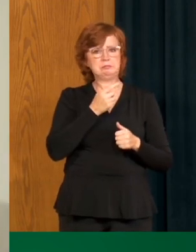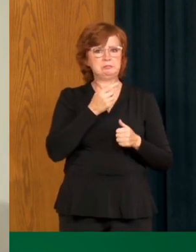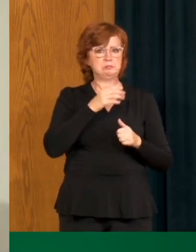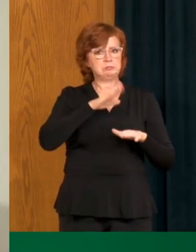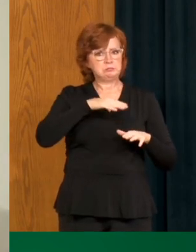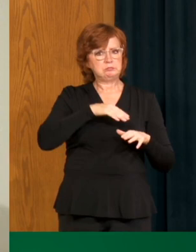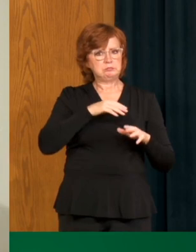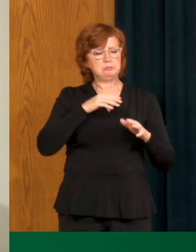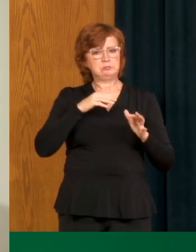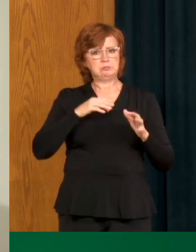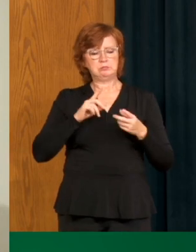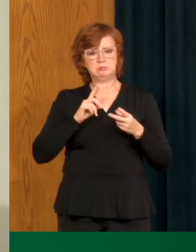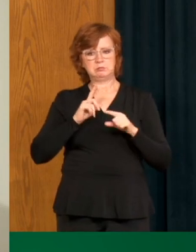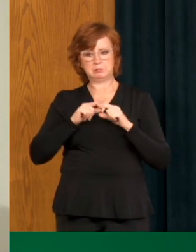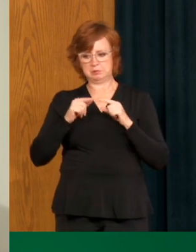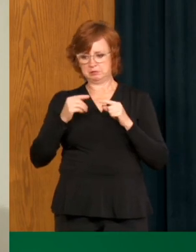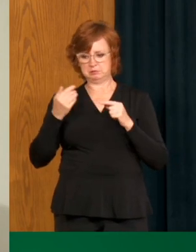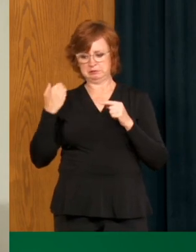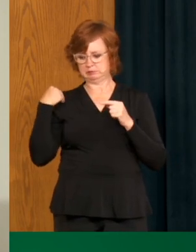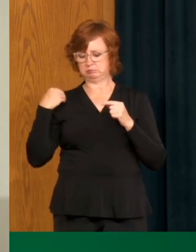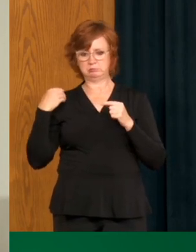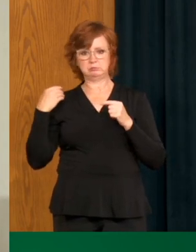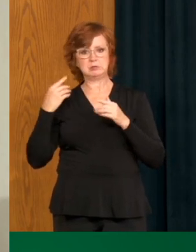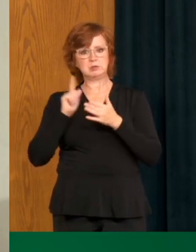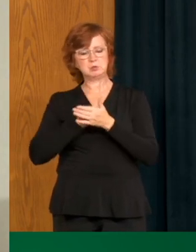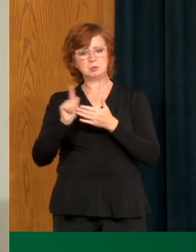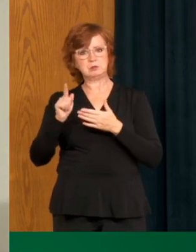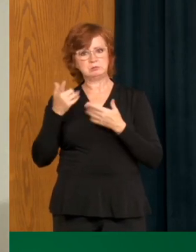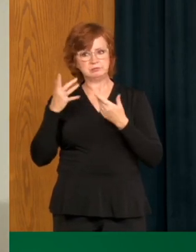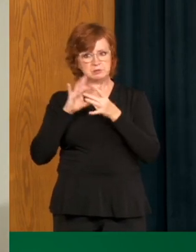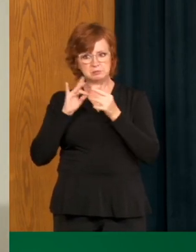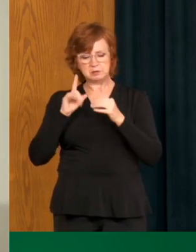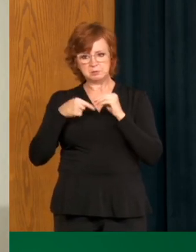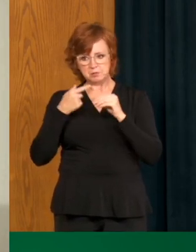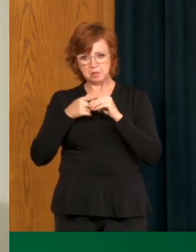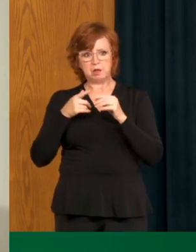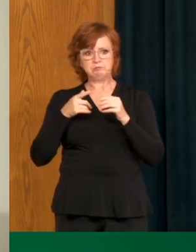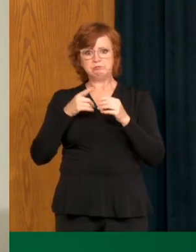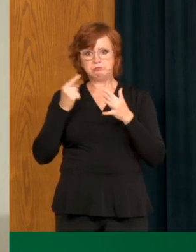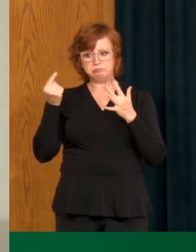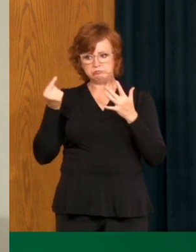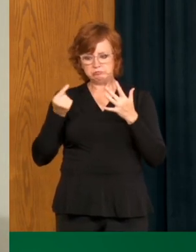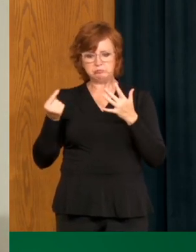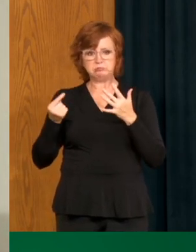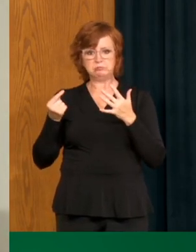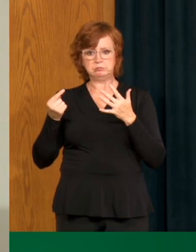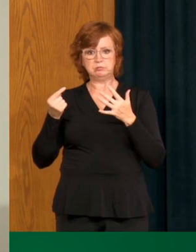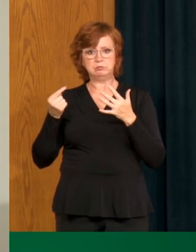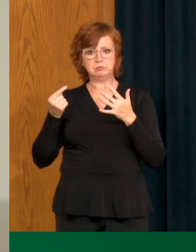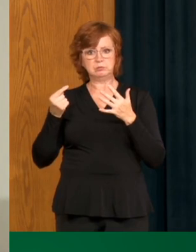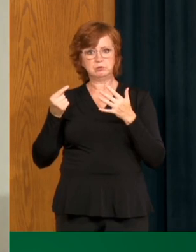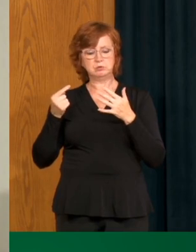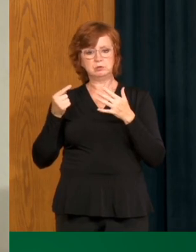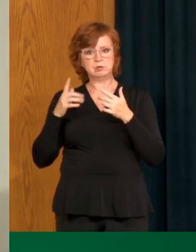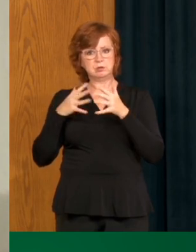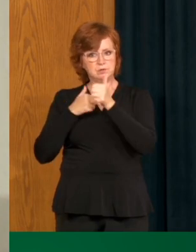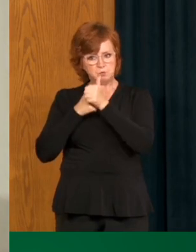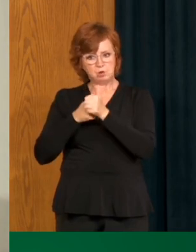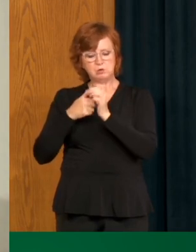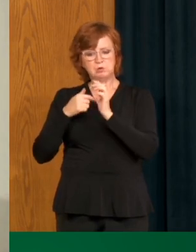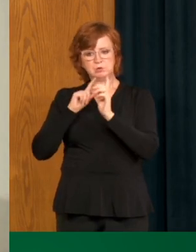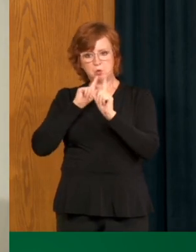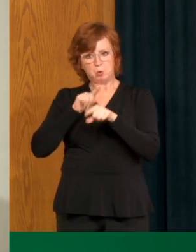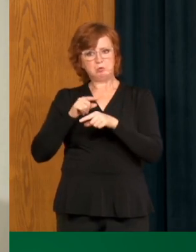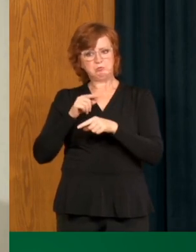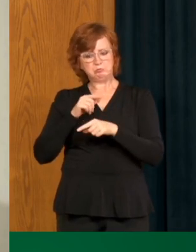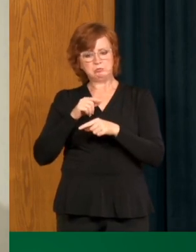and certainly recognizing that. And that's also something that we want to make sure that each colony has the opportunity to understand what the best practices were. And also just